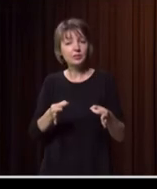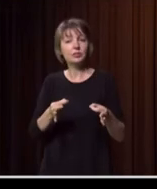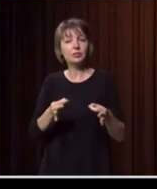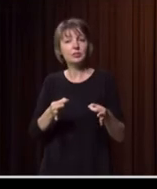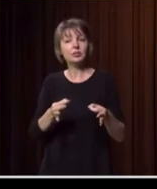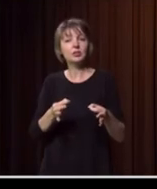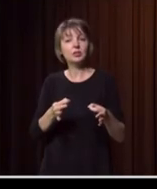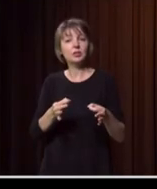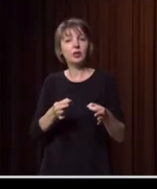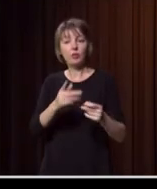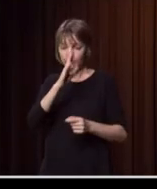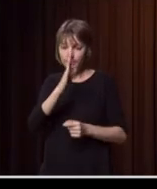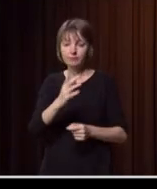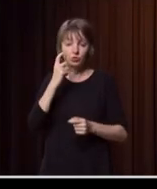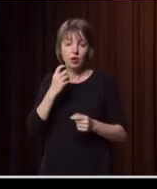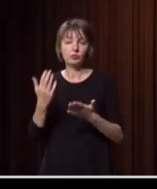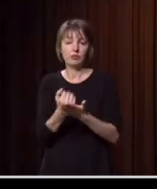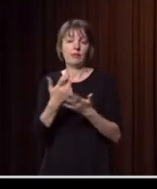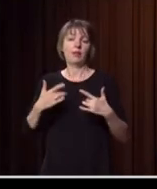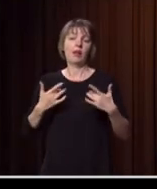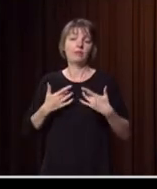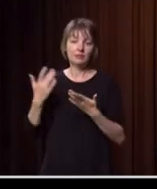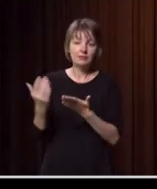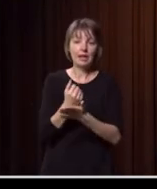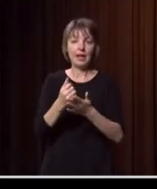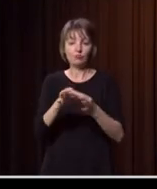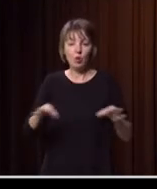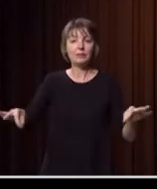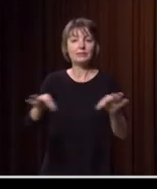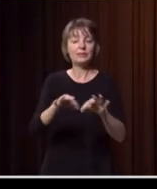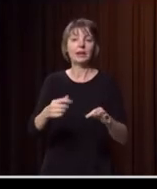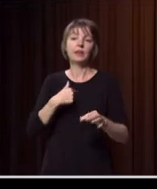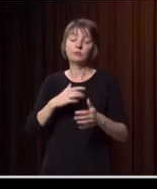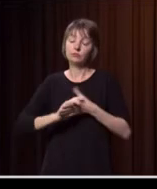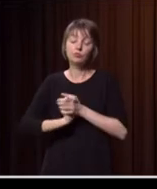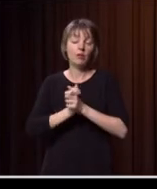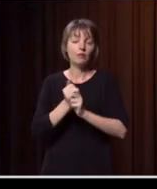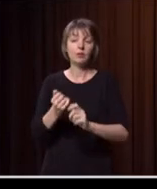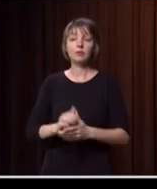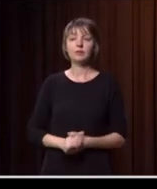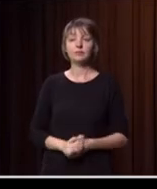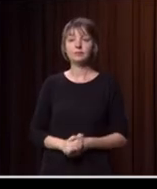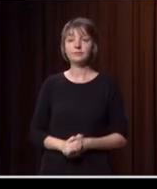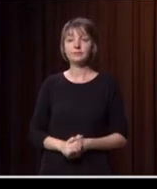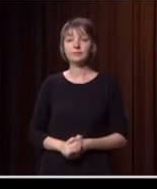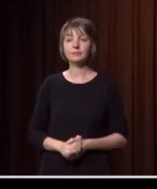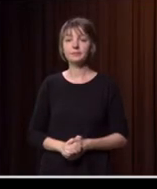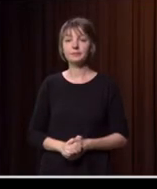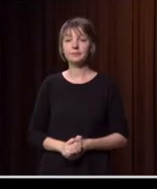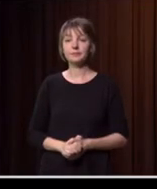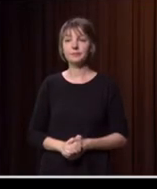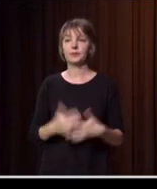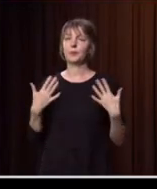to the heart of helping to save lives and, and save property. And, and for that, I'll be forever grateful. I think it's an extraordinary